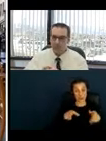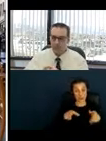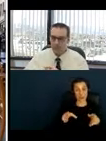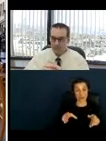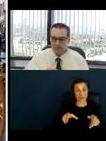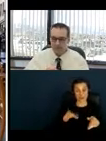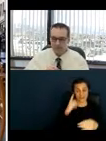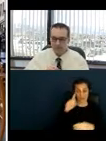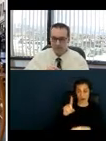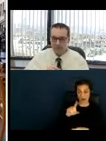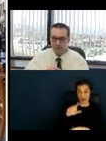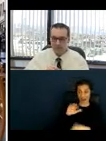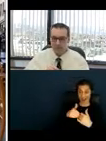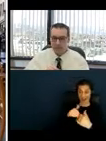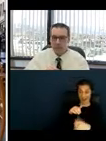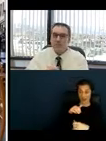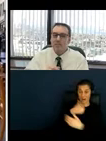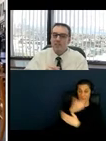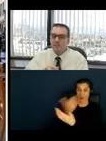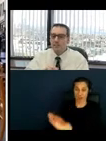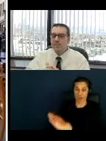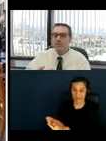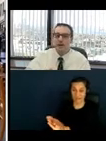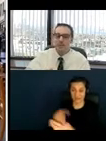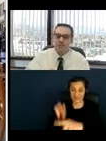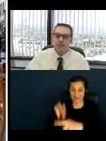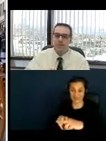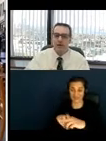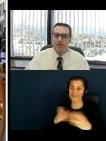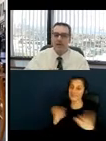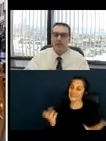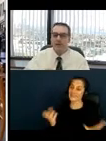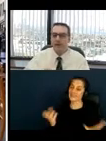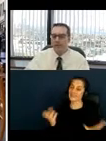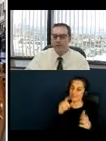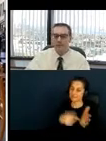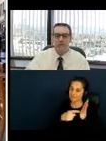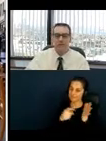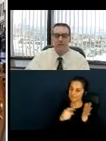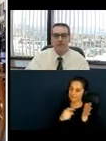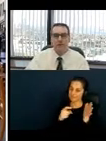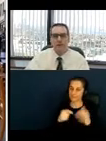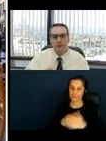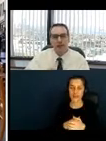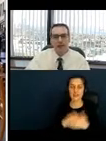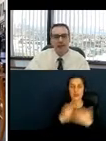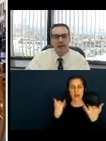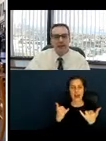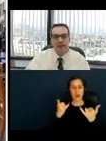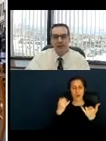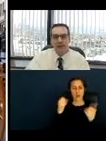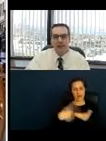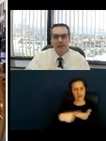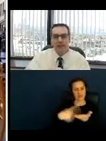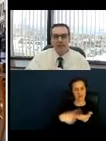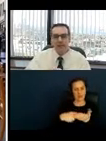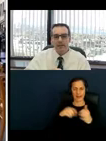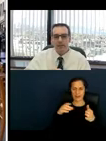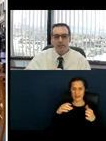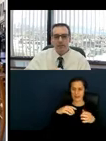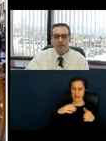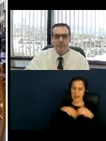those tables and seating. So let's spend some time discussing off sidewalk access considerations for outdoor dining. Again,